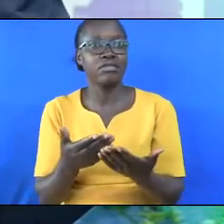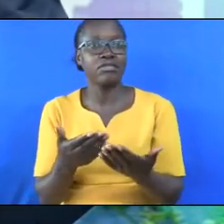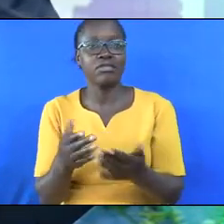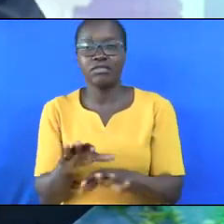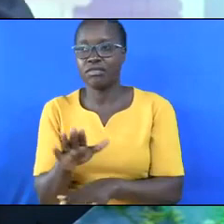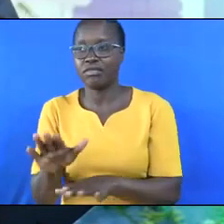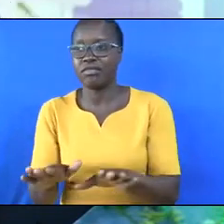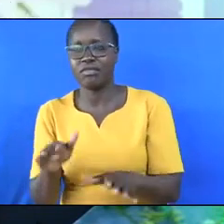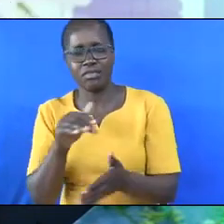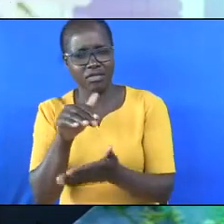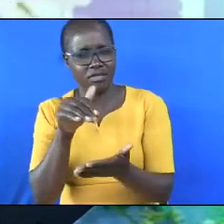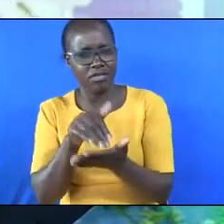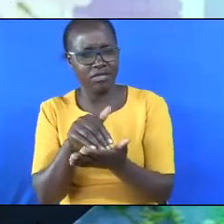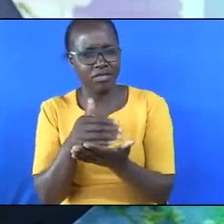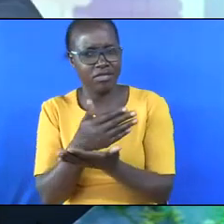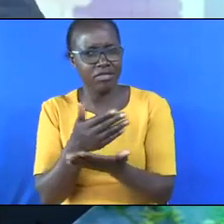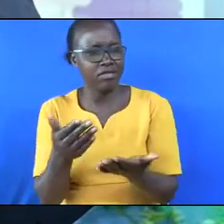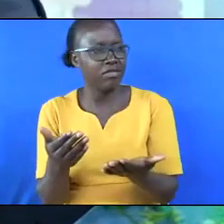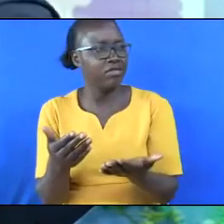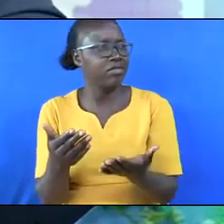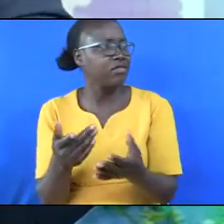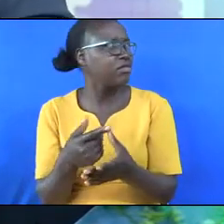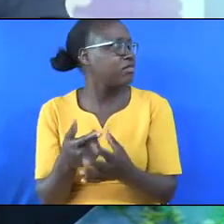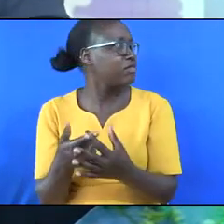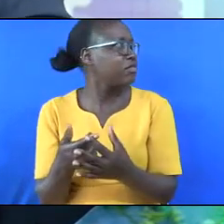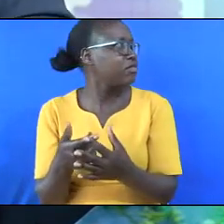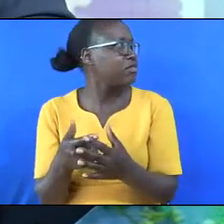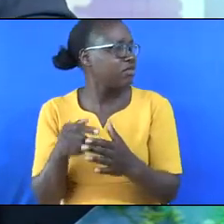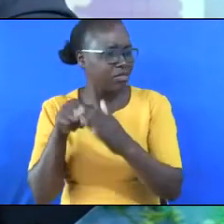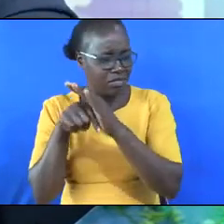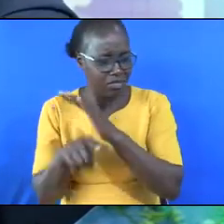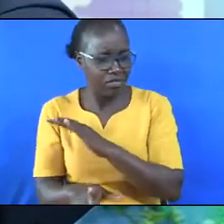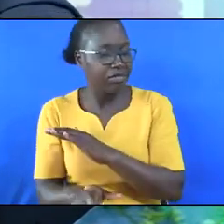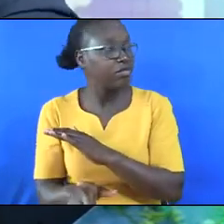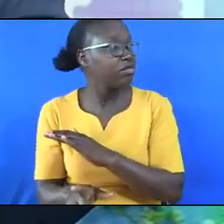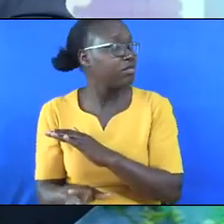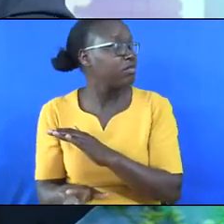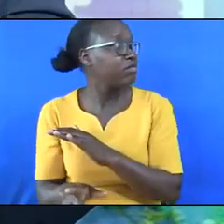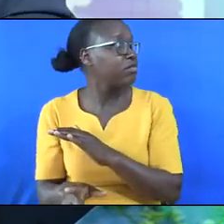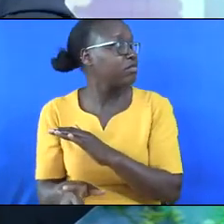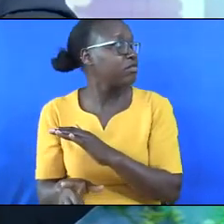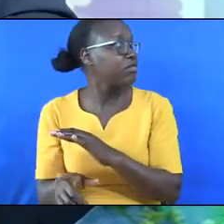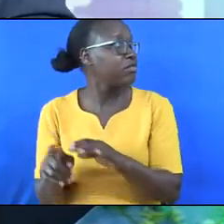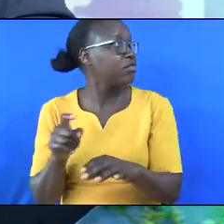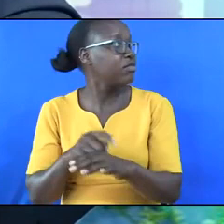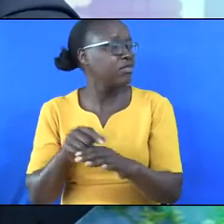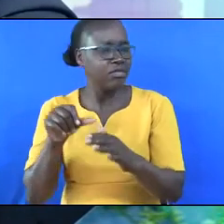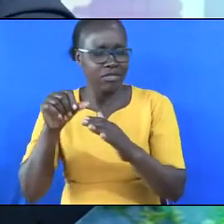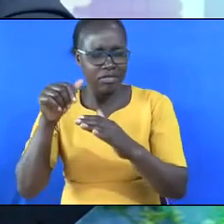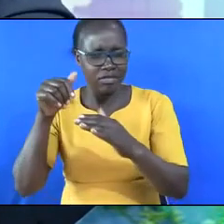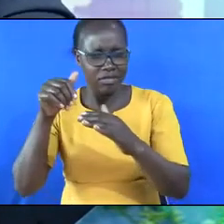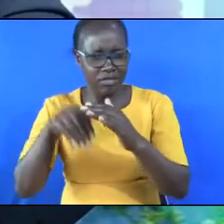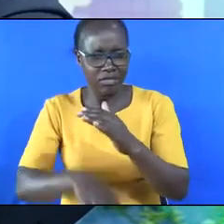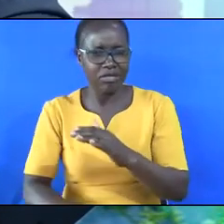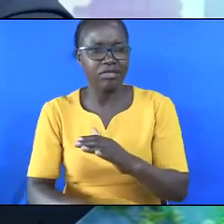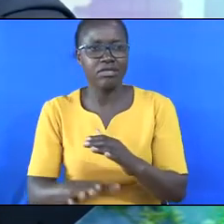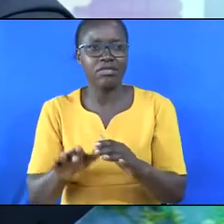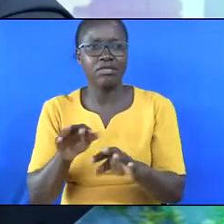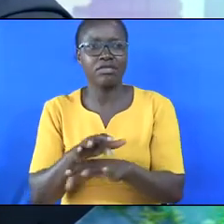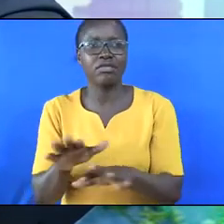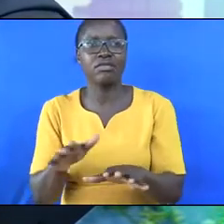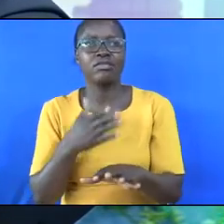ocean is found. The lobster is also called the rat of the sea. When somebody drowns in the sea and you